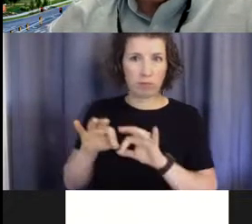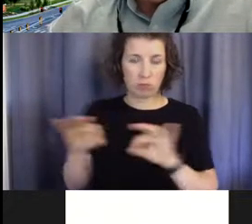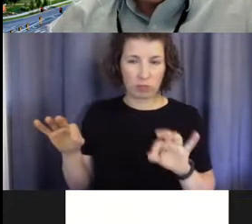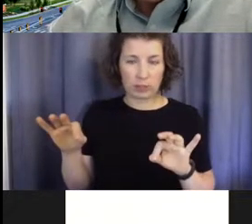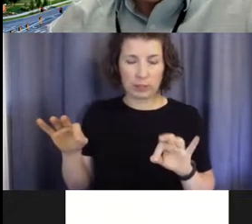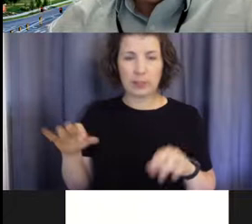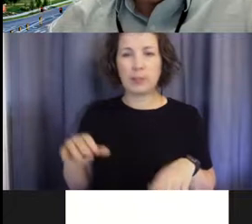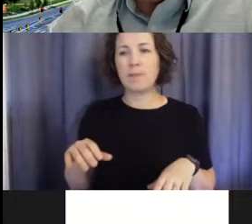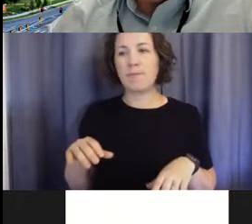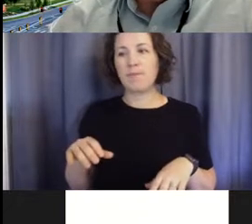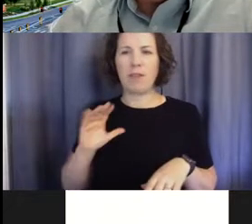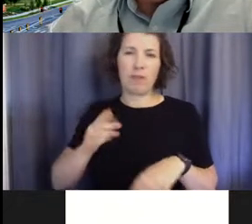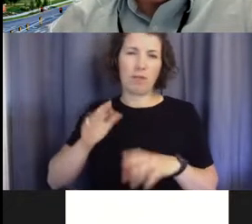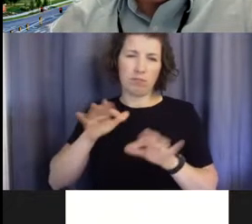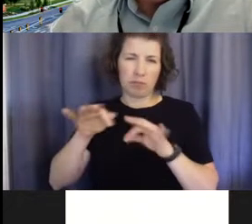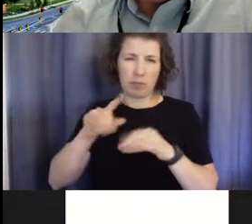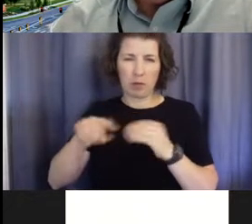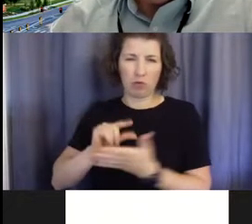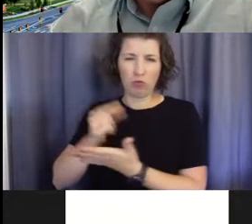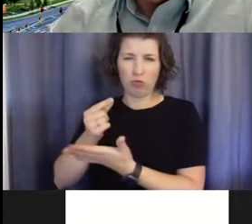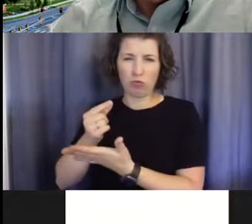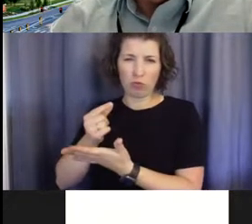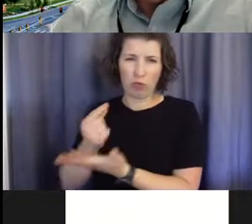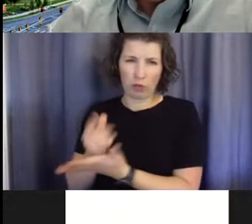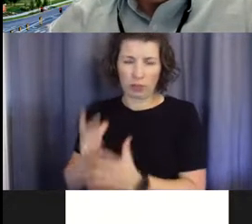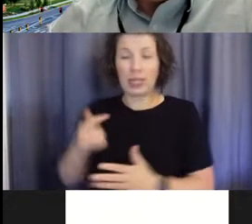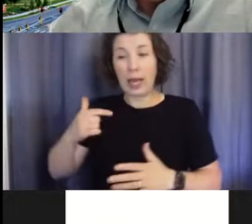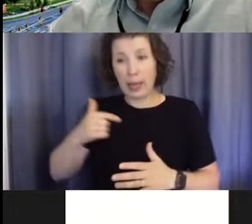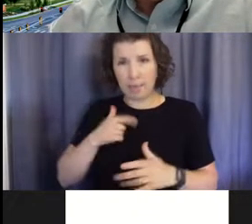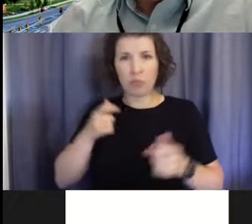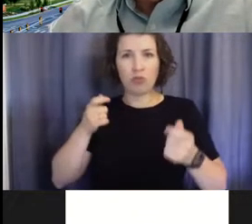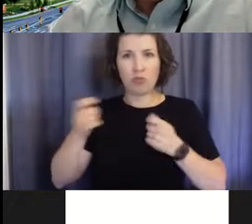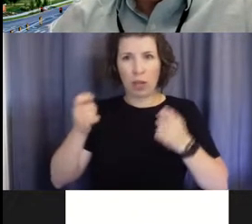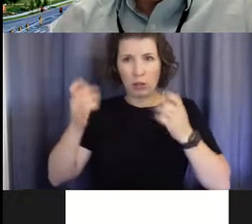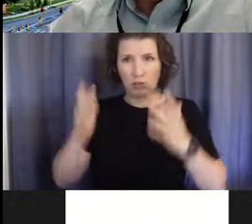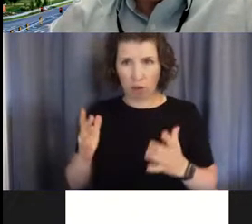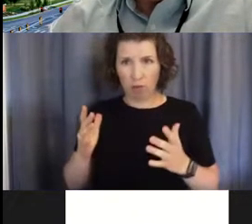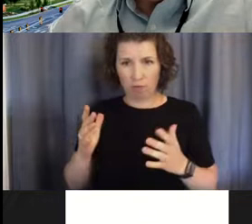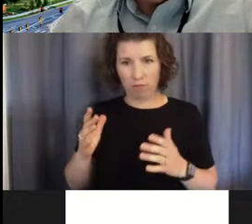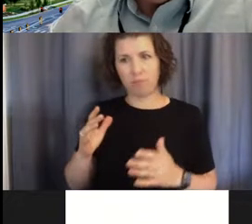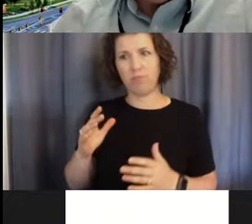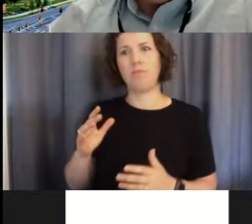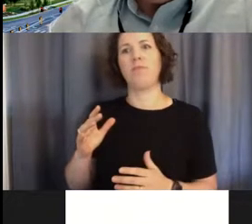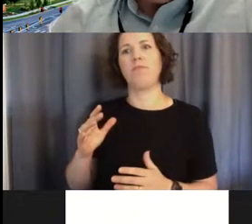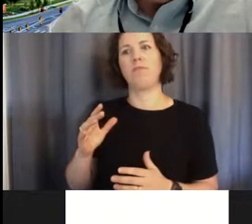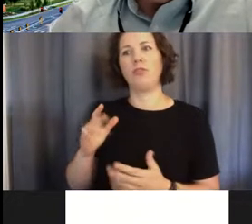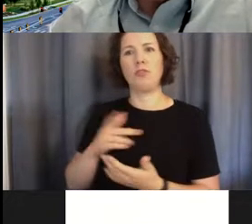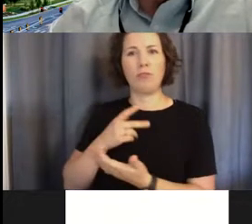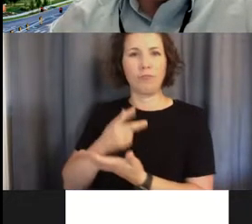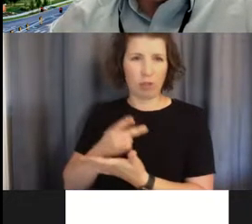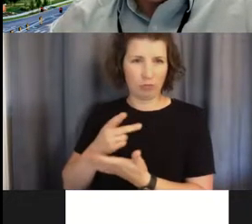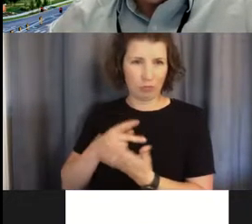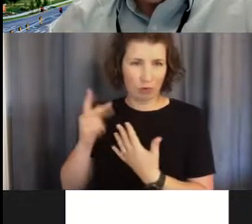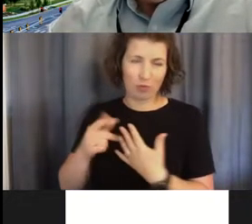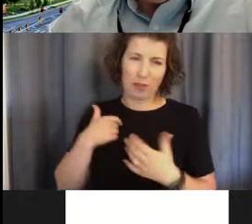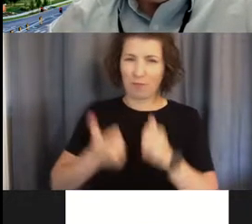graduates. And I'm director of the graduate program. So this is, I have mostly the graduates, uh, statistics